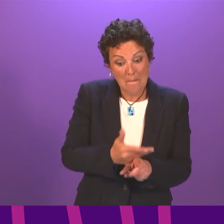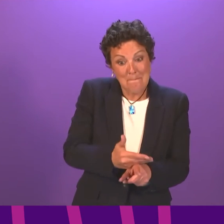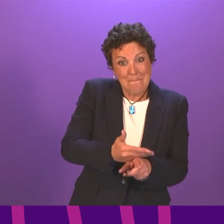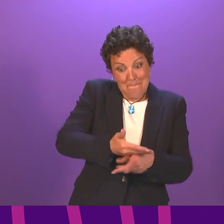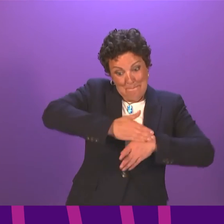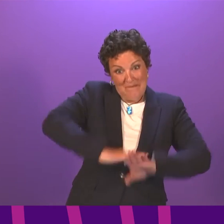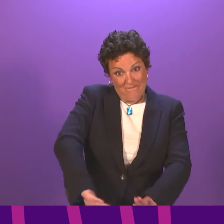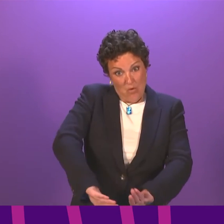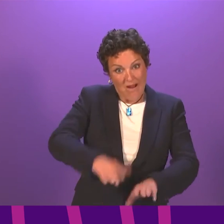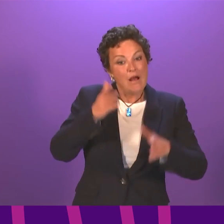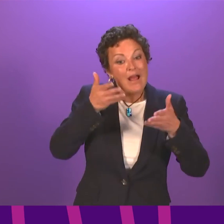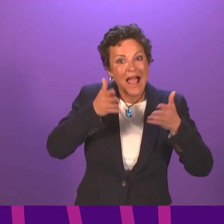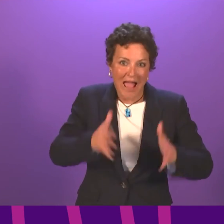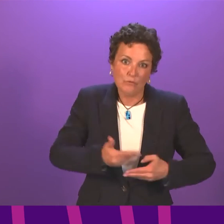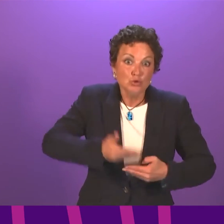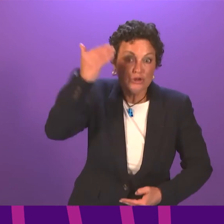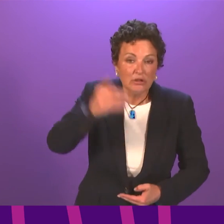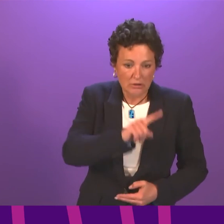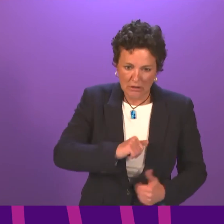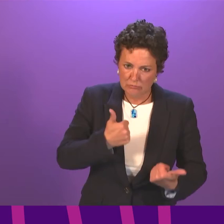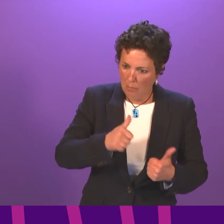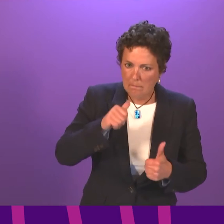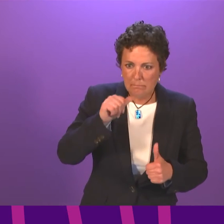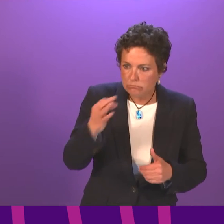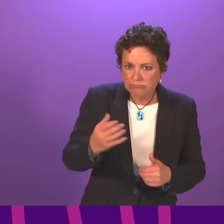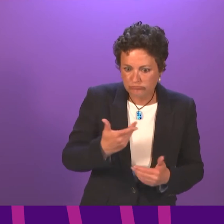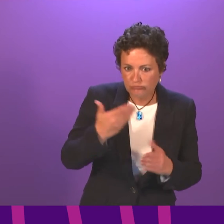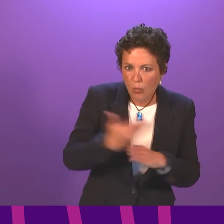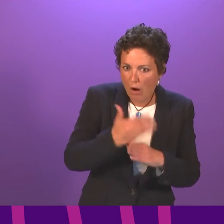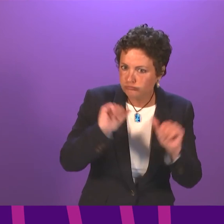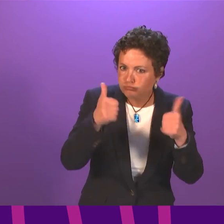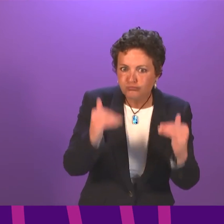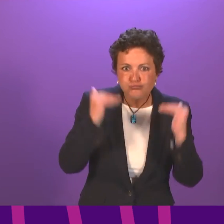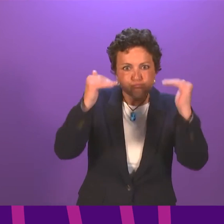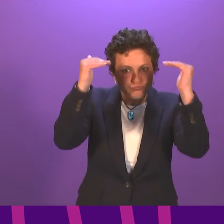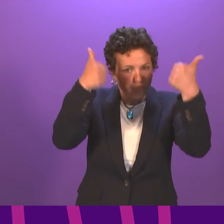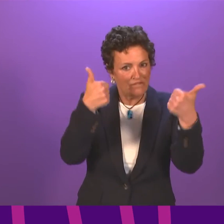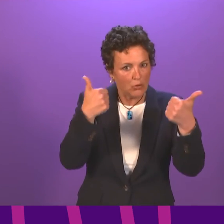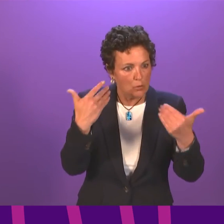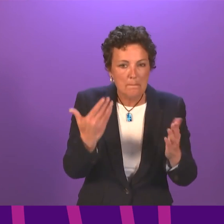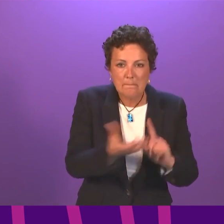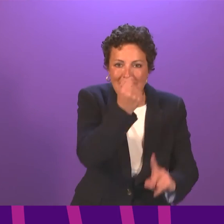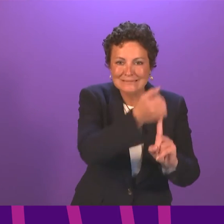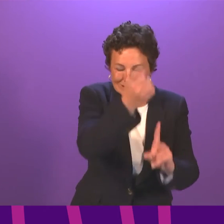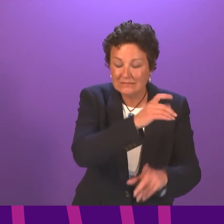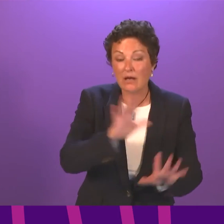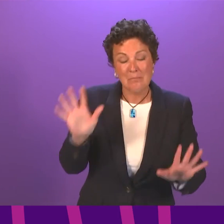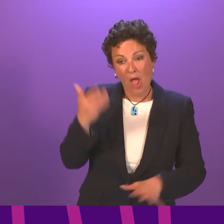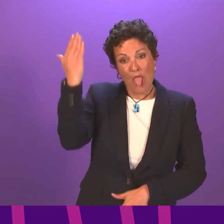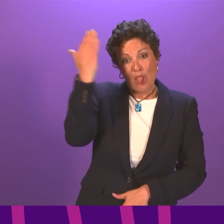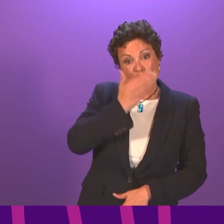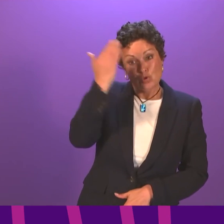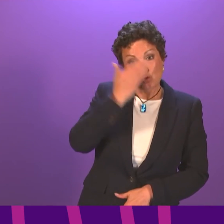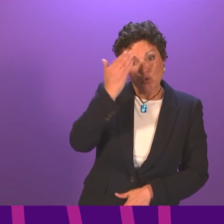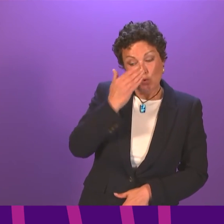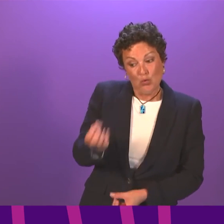before he had to shield. But three weeks ago, his school informed him that his grade in one subject would be submitted as a class